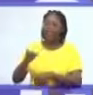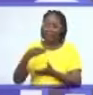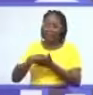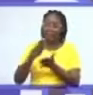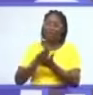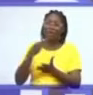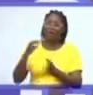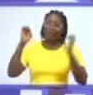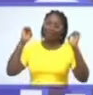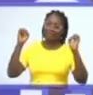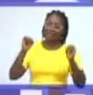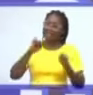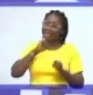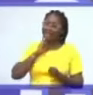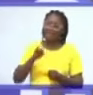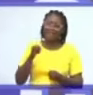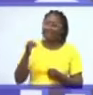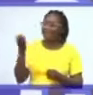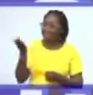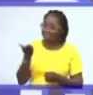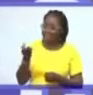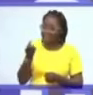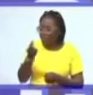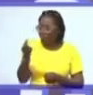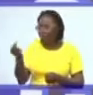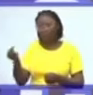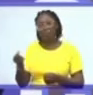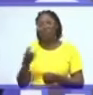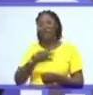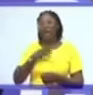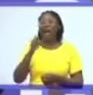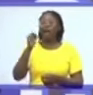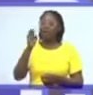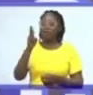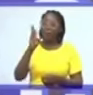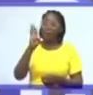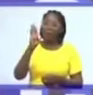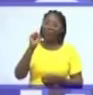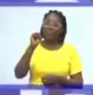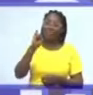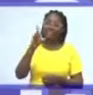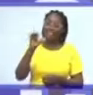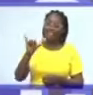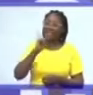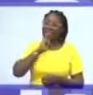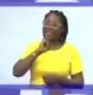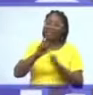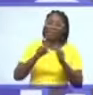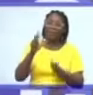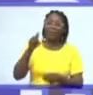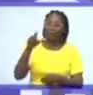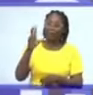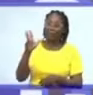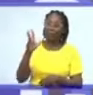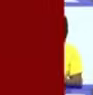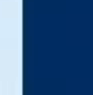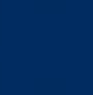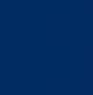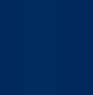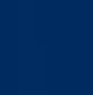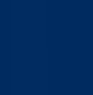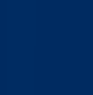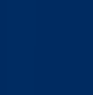.5 trillion. Road infrastructure is $1 trillion. And subsidy half year is $3.6 trillion. It will go immediately. to a